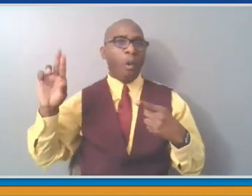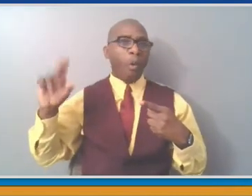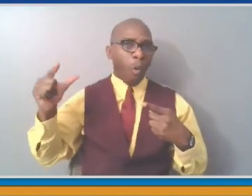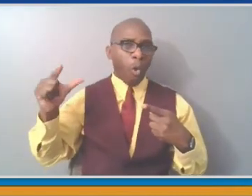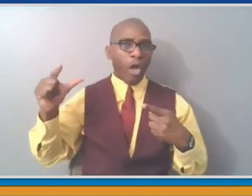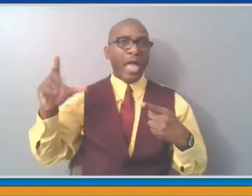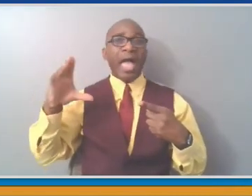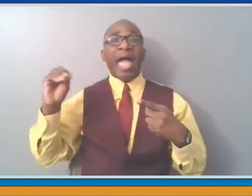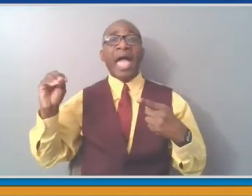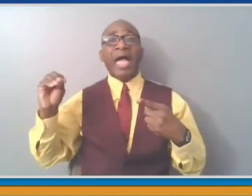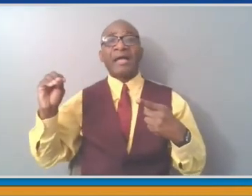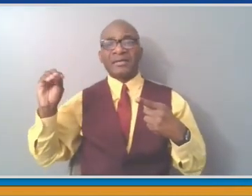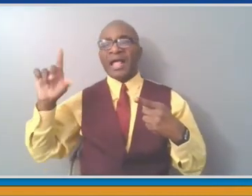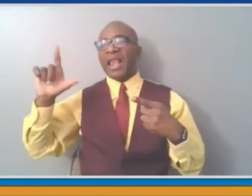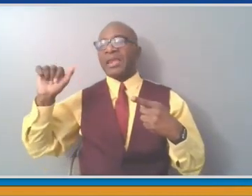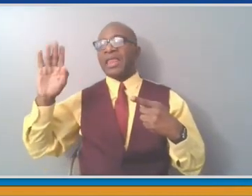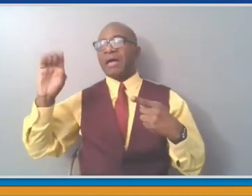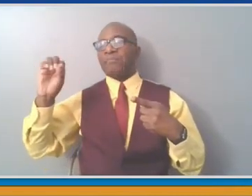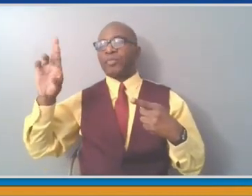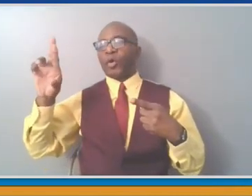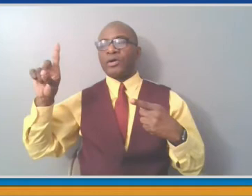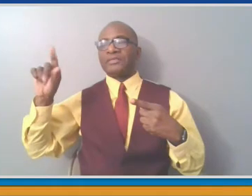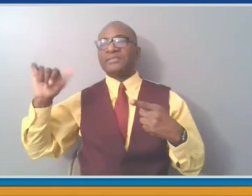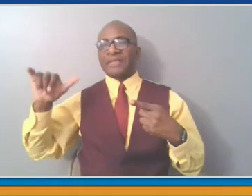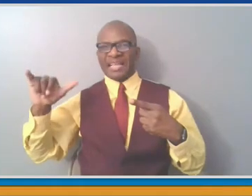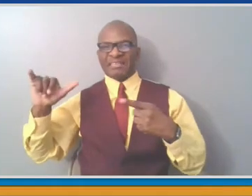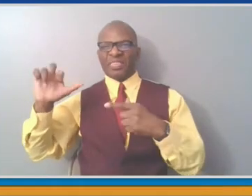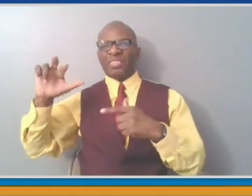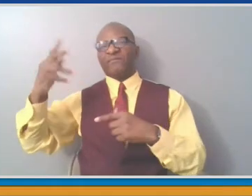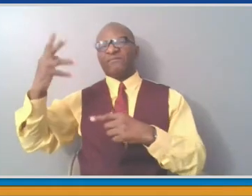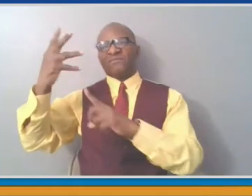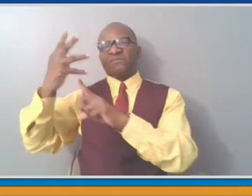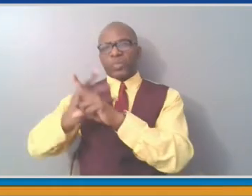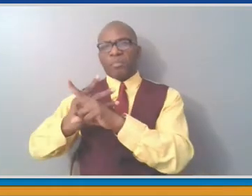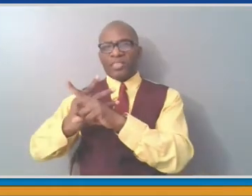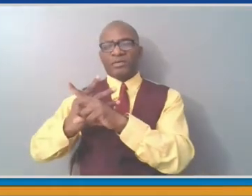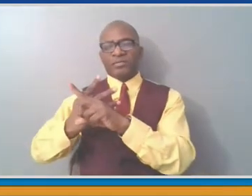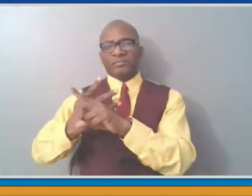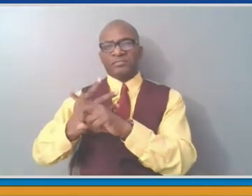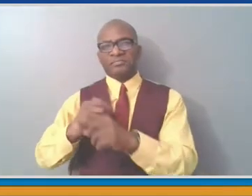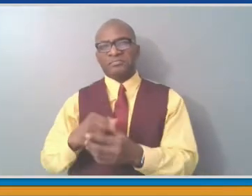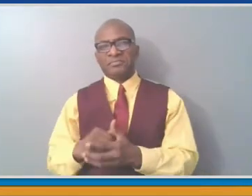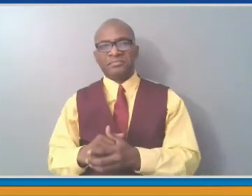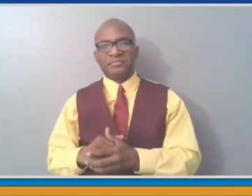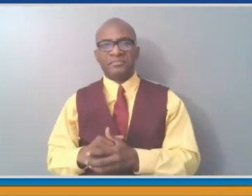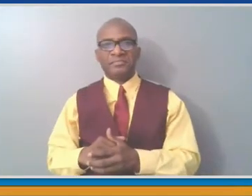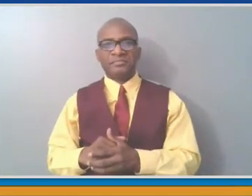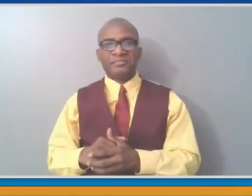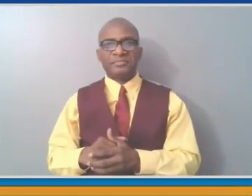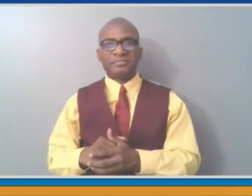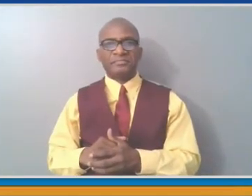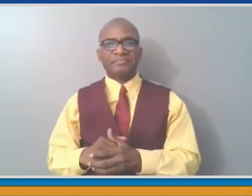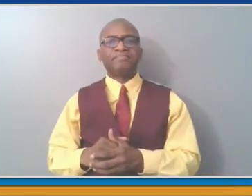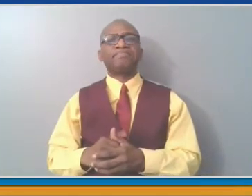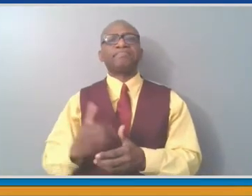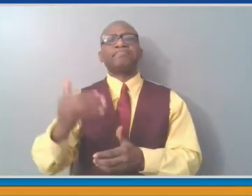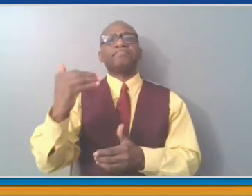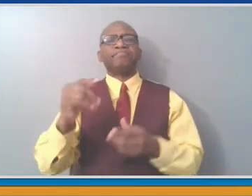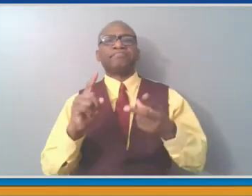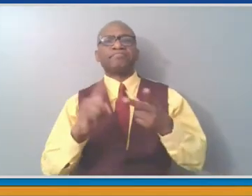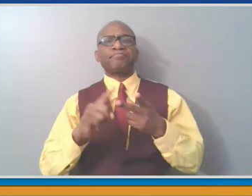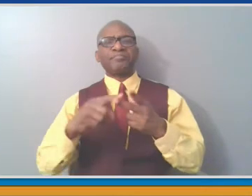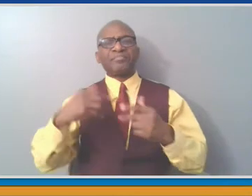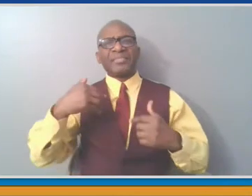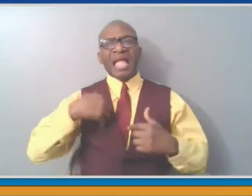runs. Saxon Woods Pool in White Plains in the White Plains portion of the park. The park actually spans four communities. But Saxon Woods in White